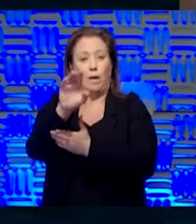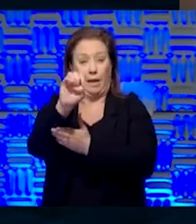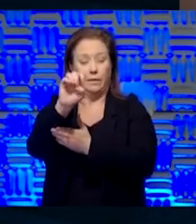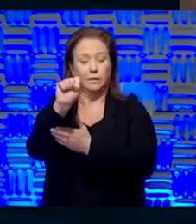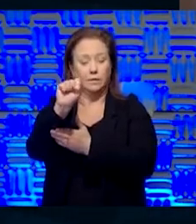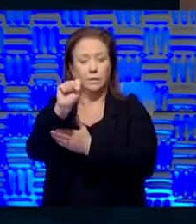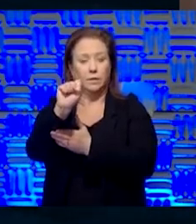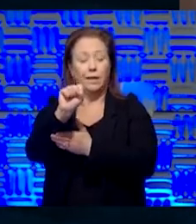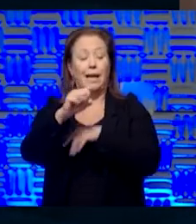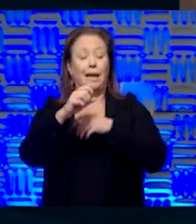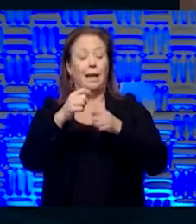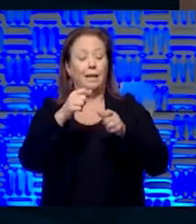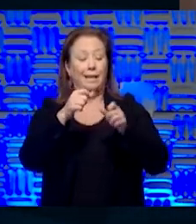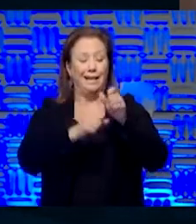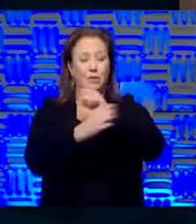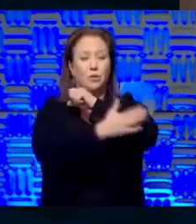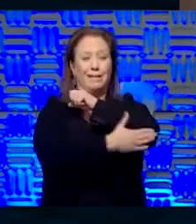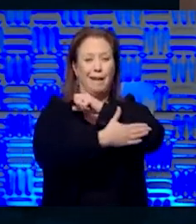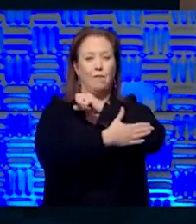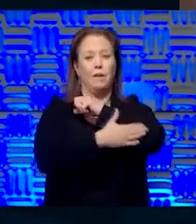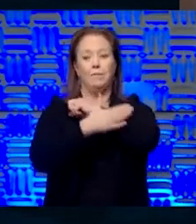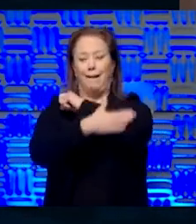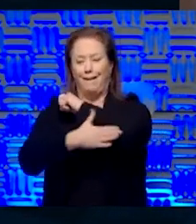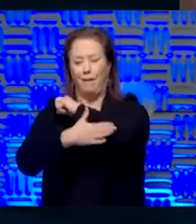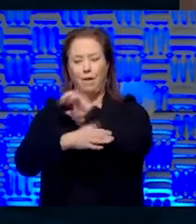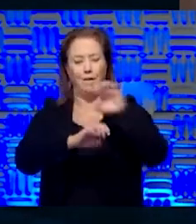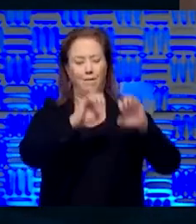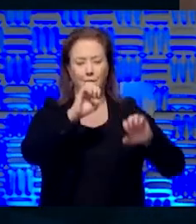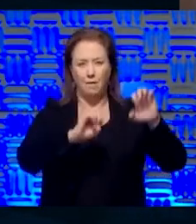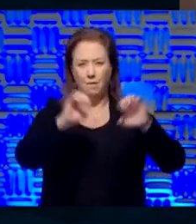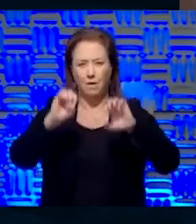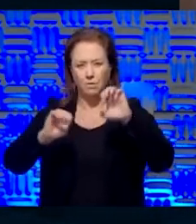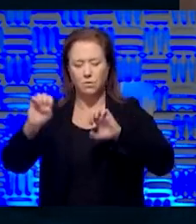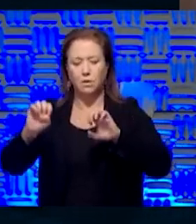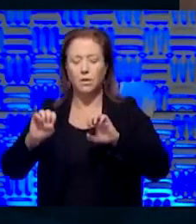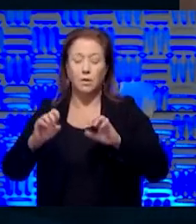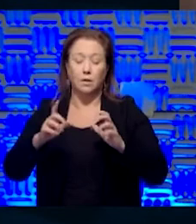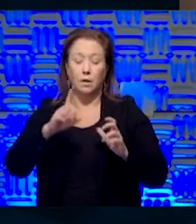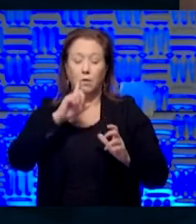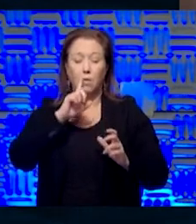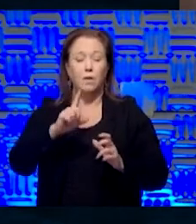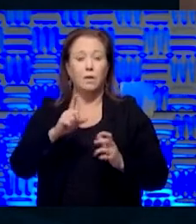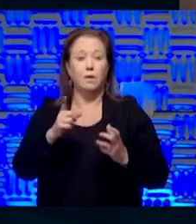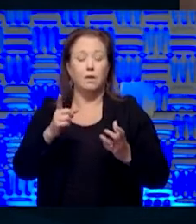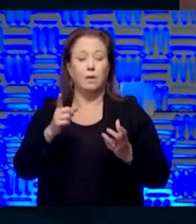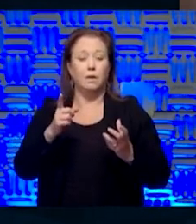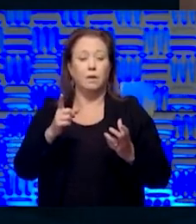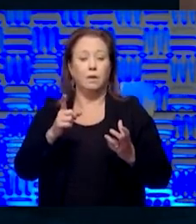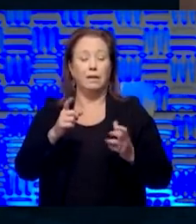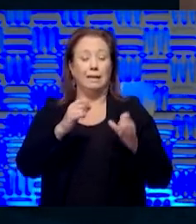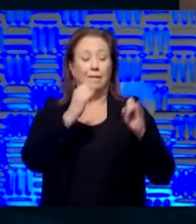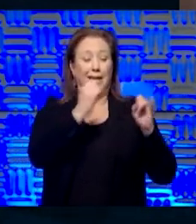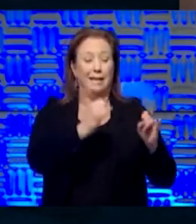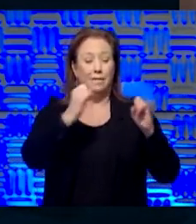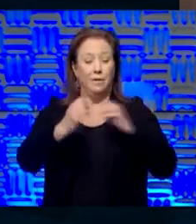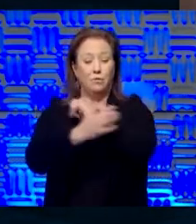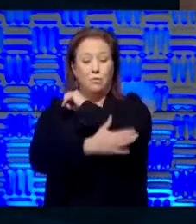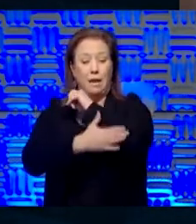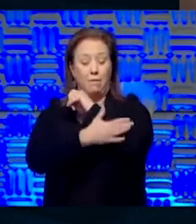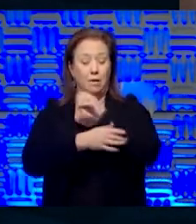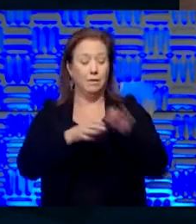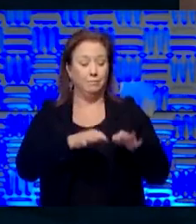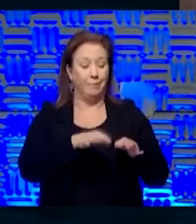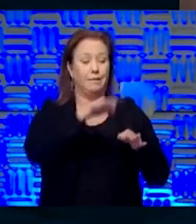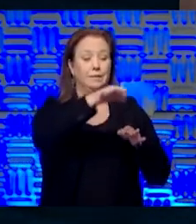a county-by-county evaluation whether to extend it or not. It, it wouldn't surprise me if individual counties would choose to extend it